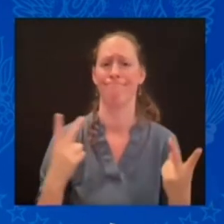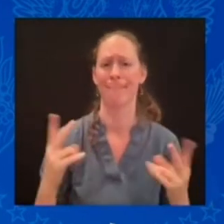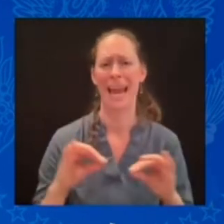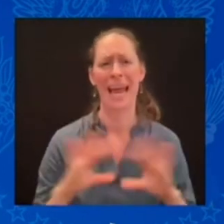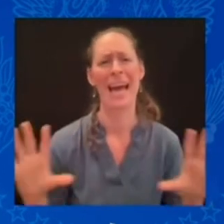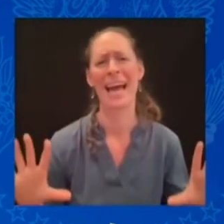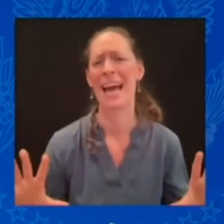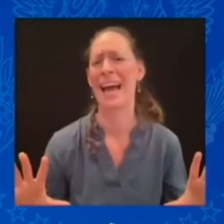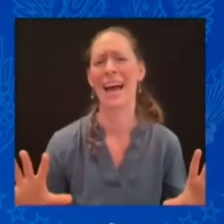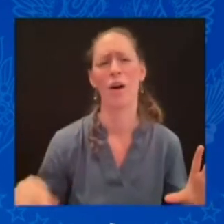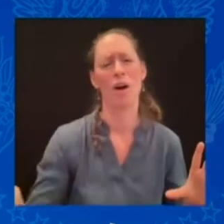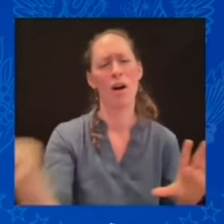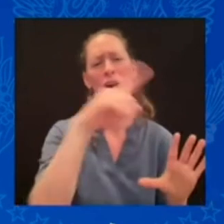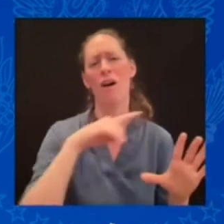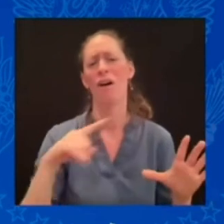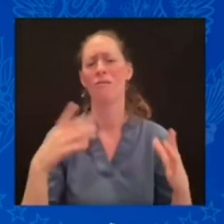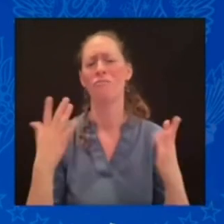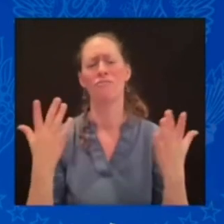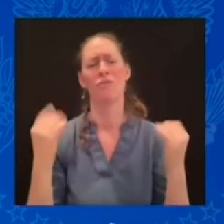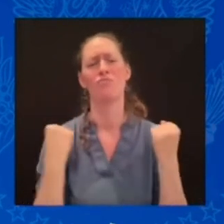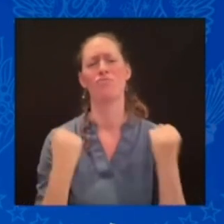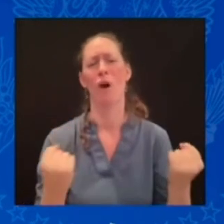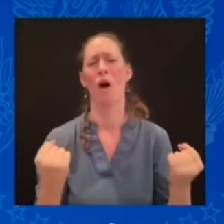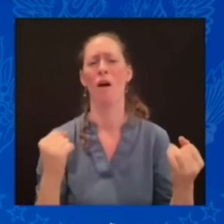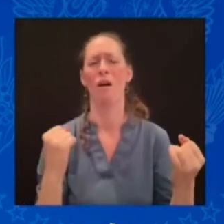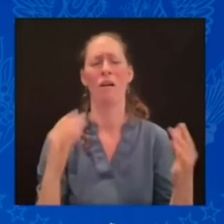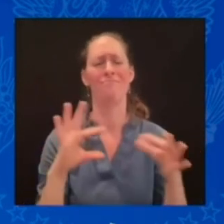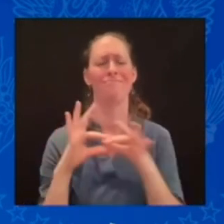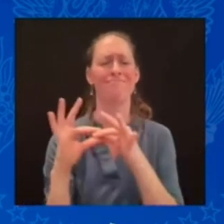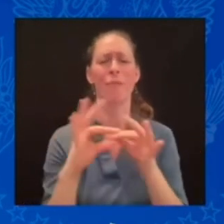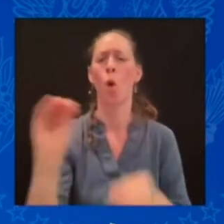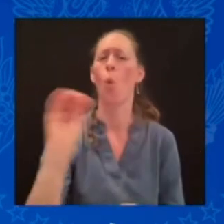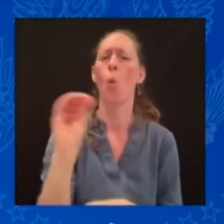about USA policies in the future.